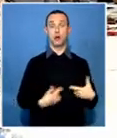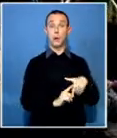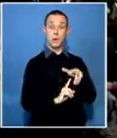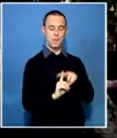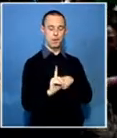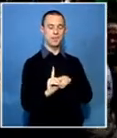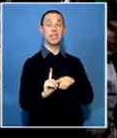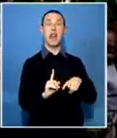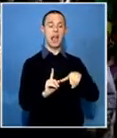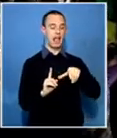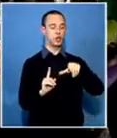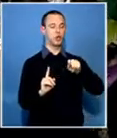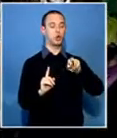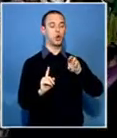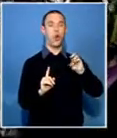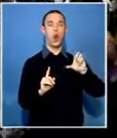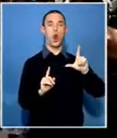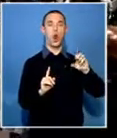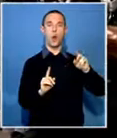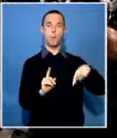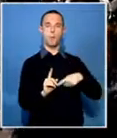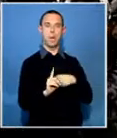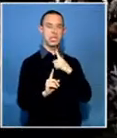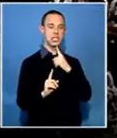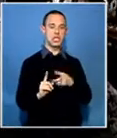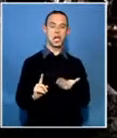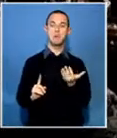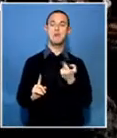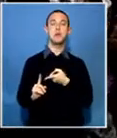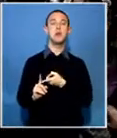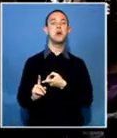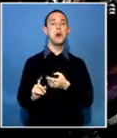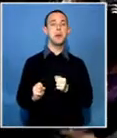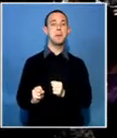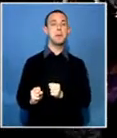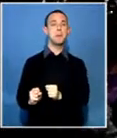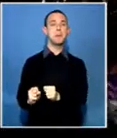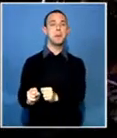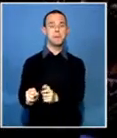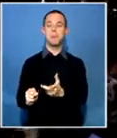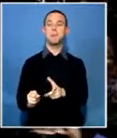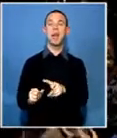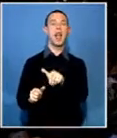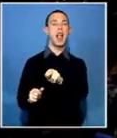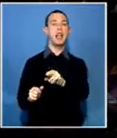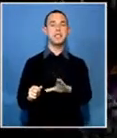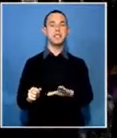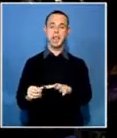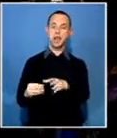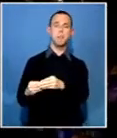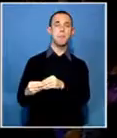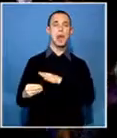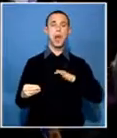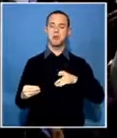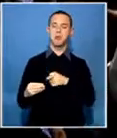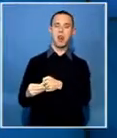Ethel Trollops, says the MECs who've been retained had less than stellar tenures and their retention doesn't argue well for the